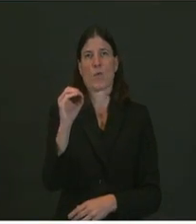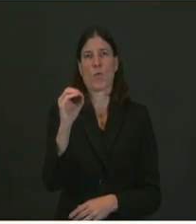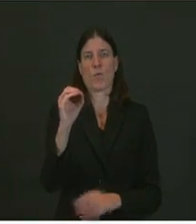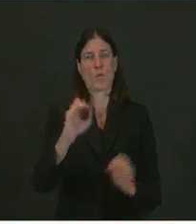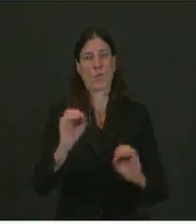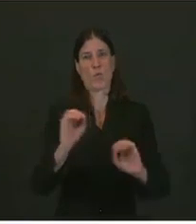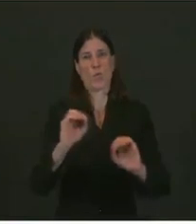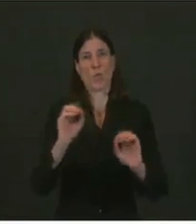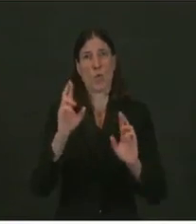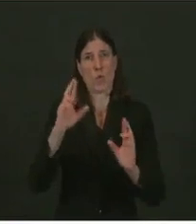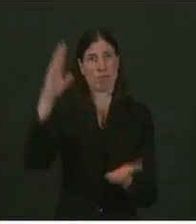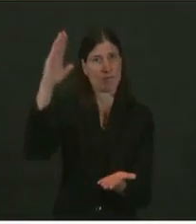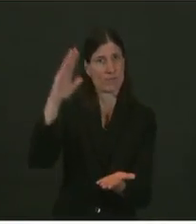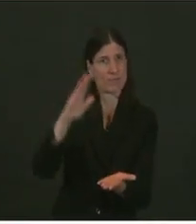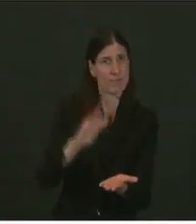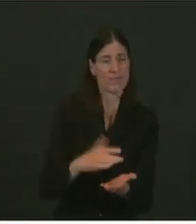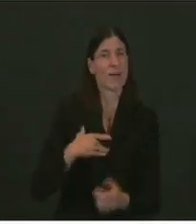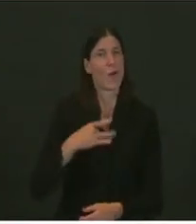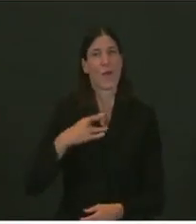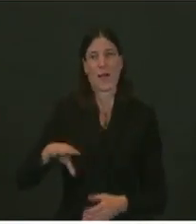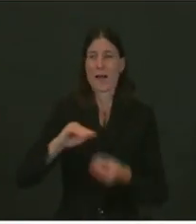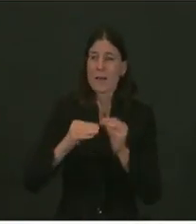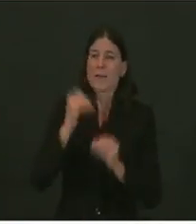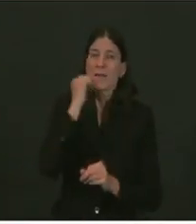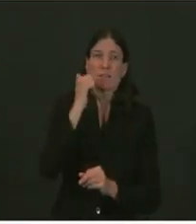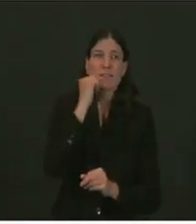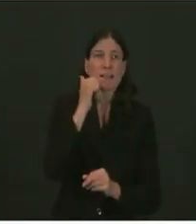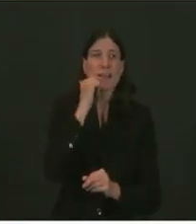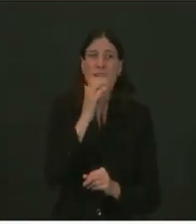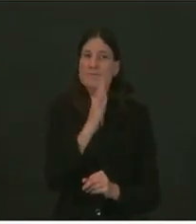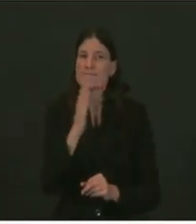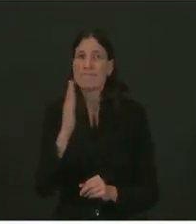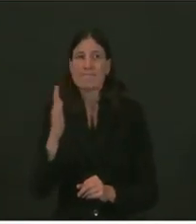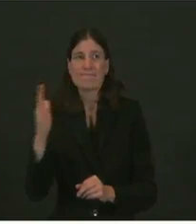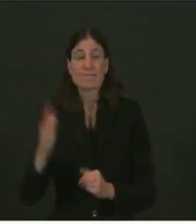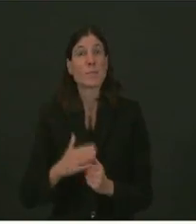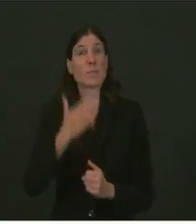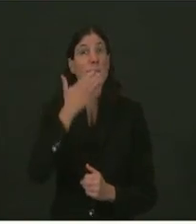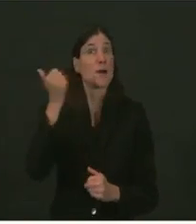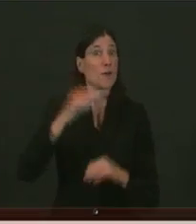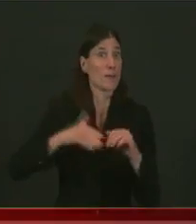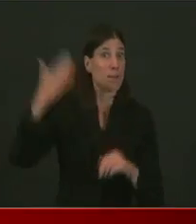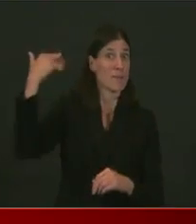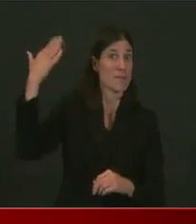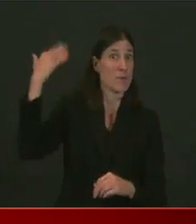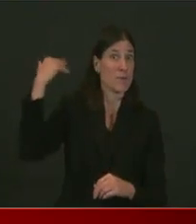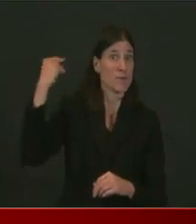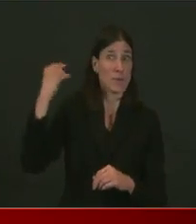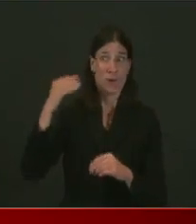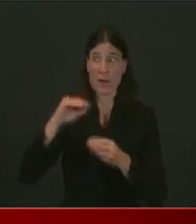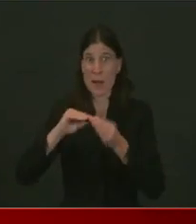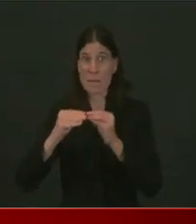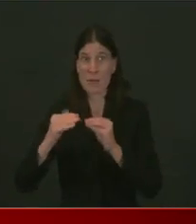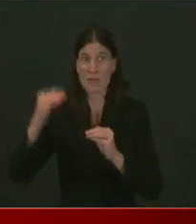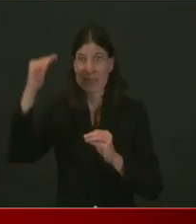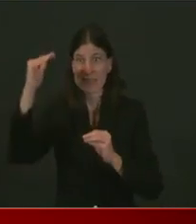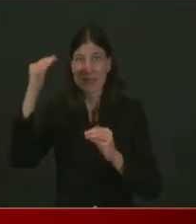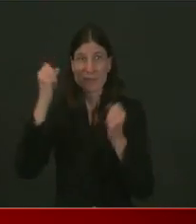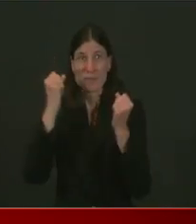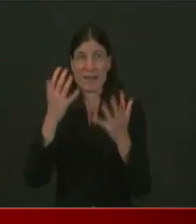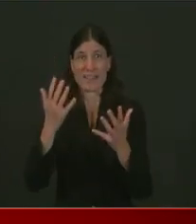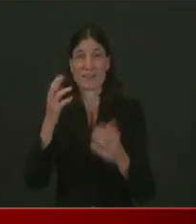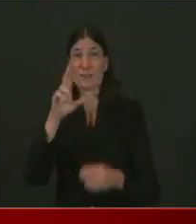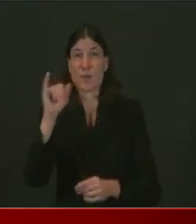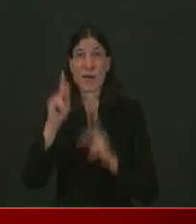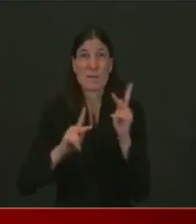please to keep in mind and remember every day we're losing Rhode Islanders to this virus, which means we have to stay on it. We have to